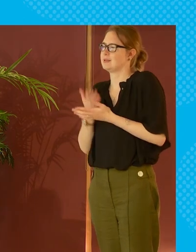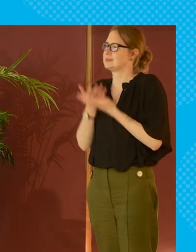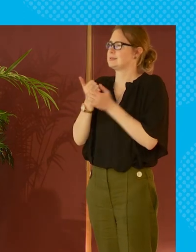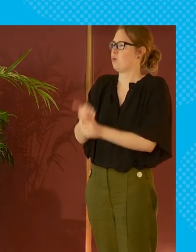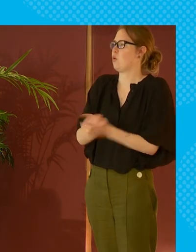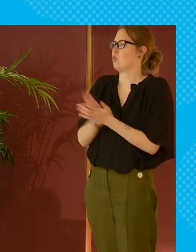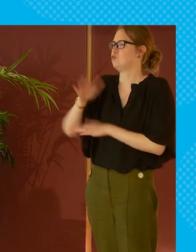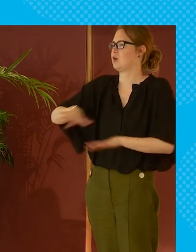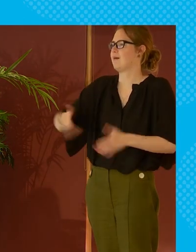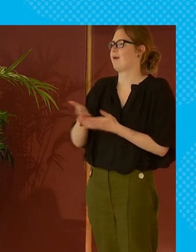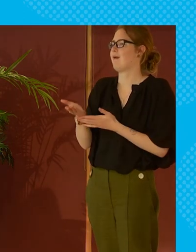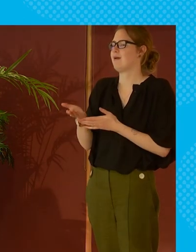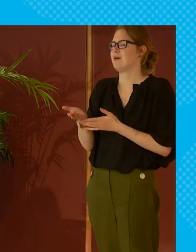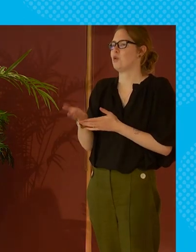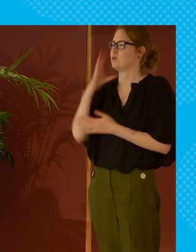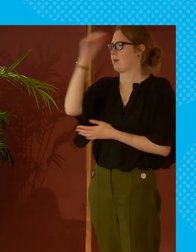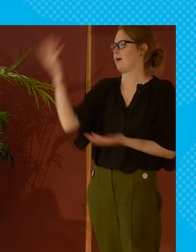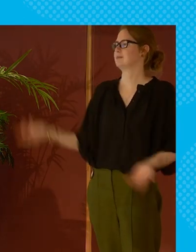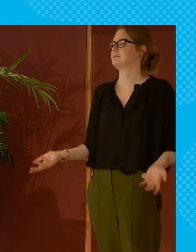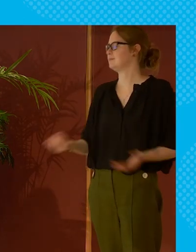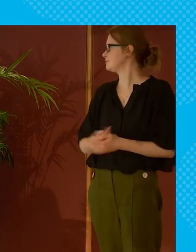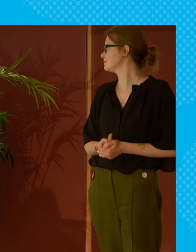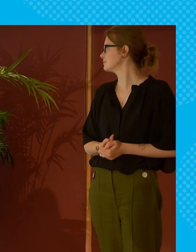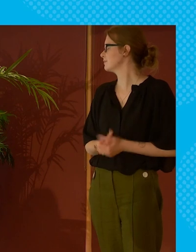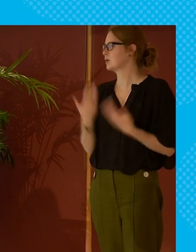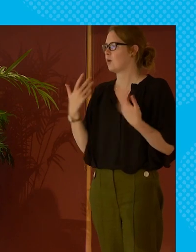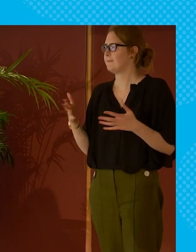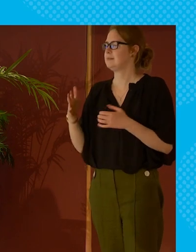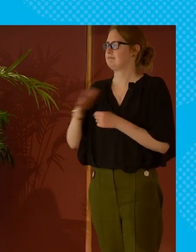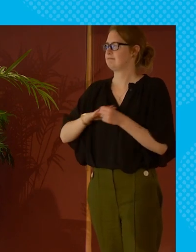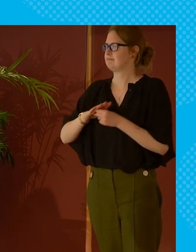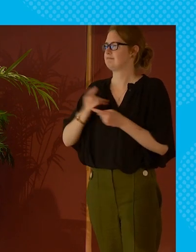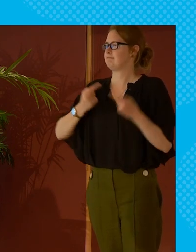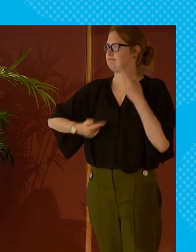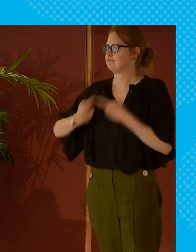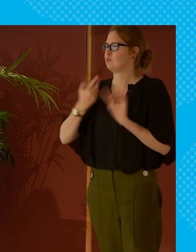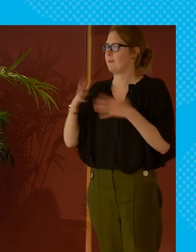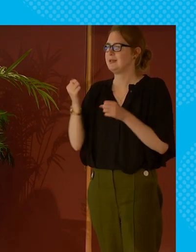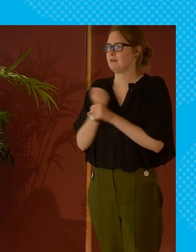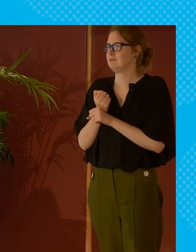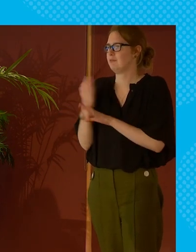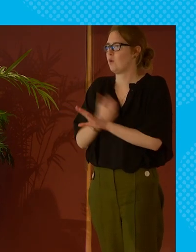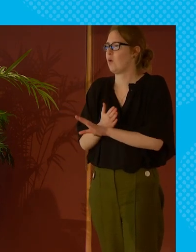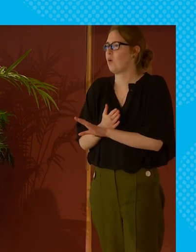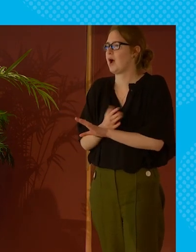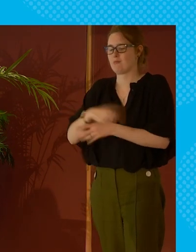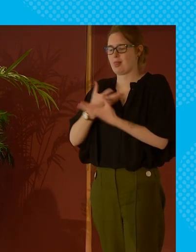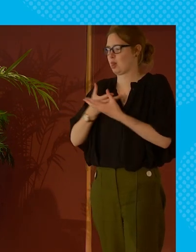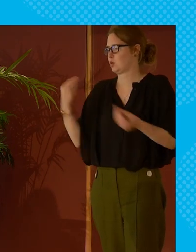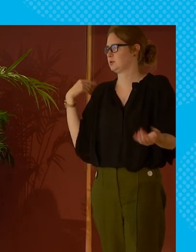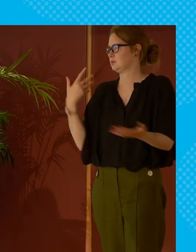like support with child care during the school holidays and we've we've been in a place before when we have done this